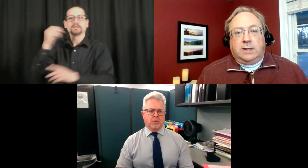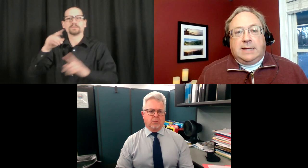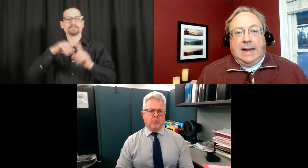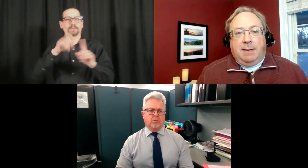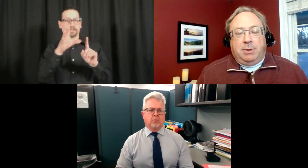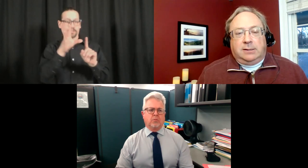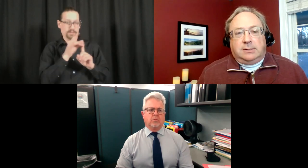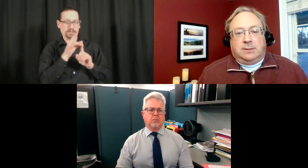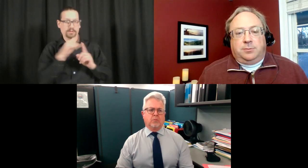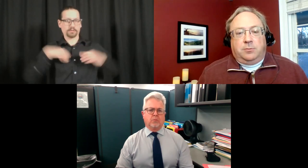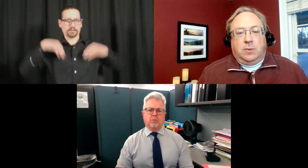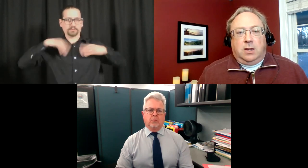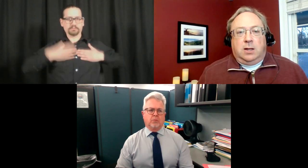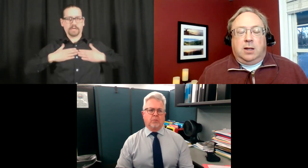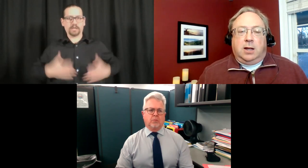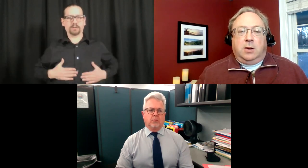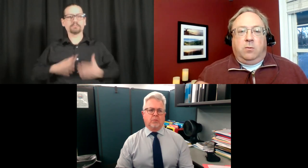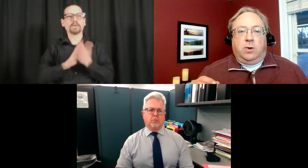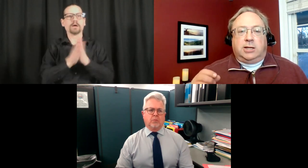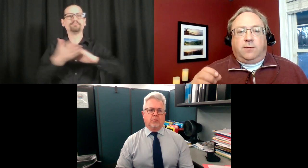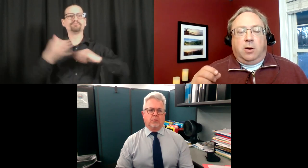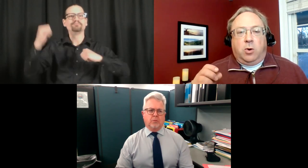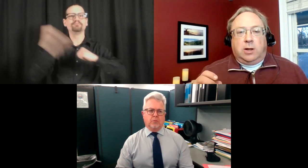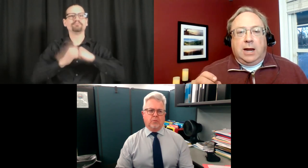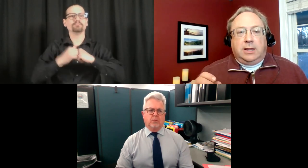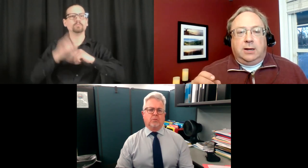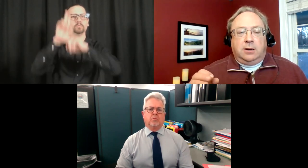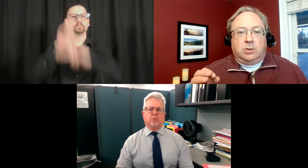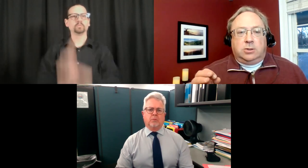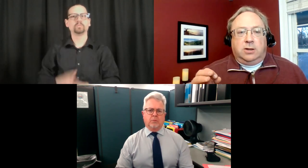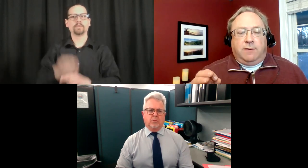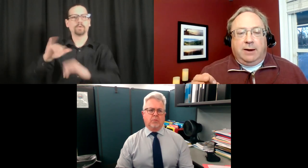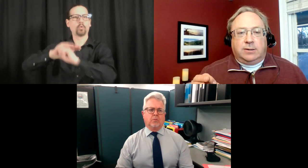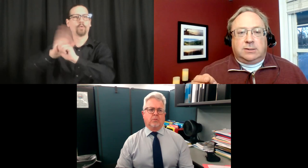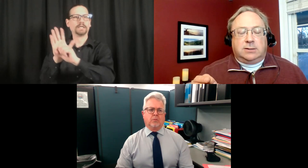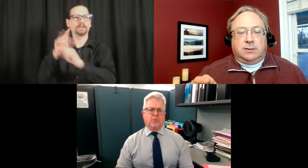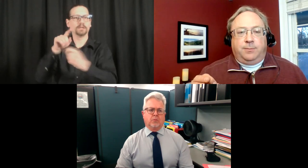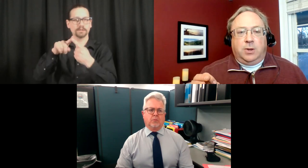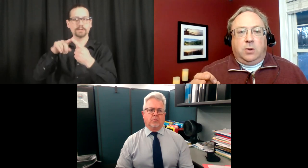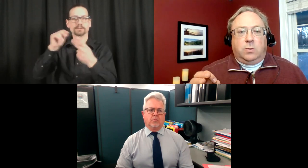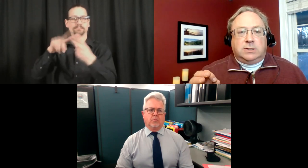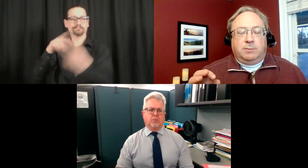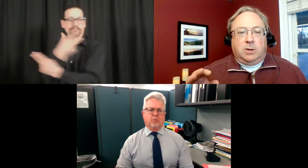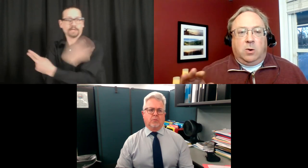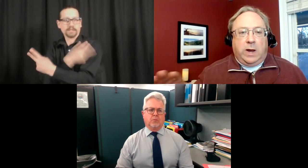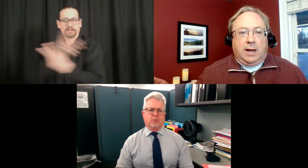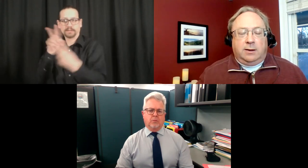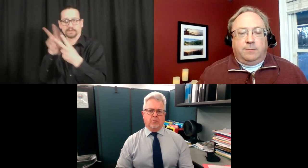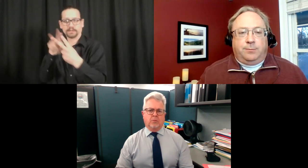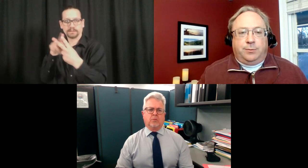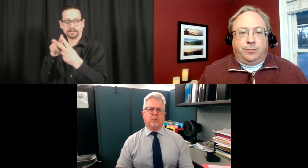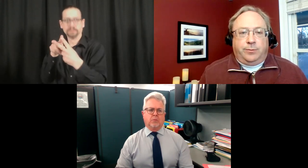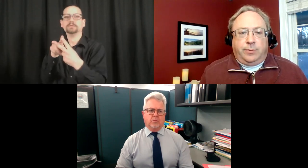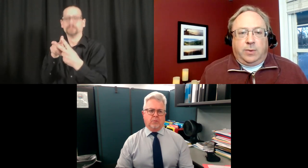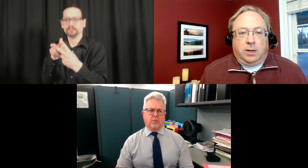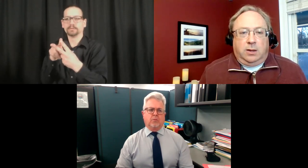Once that happens, it's far more likely the virus will simply go away.